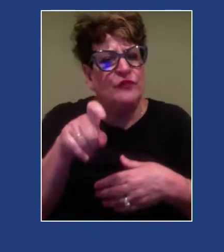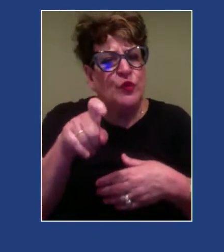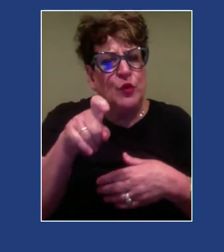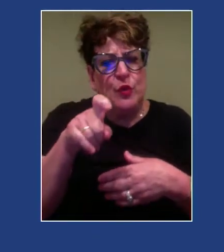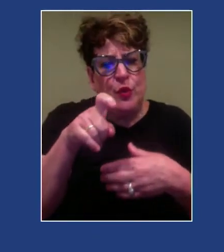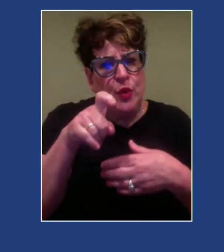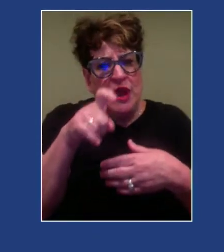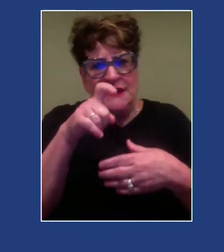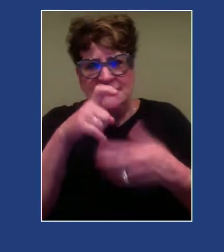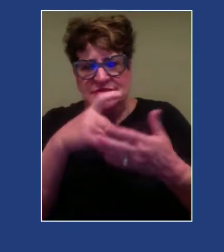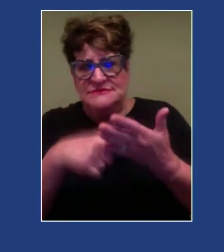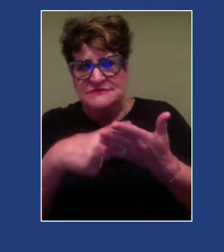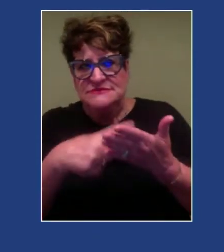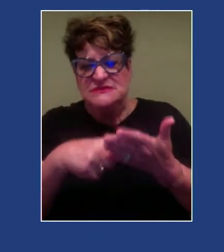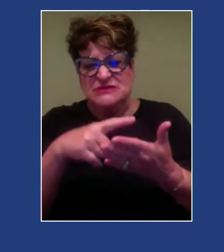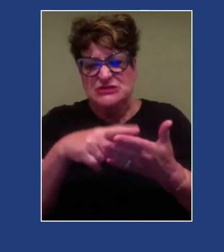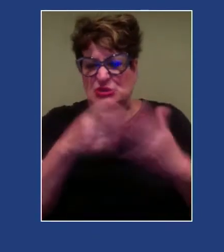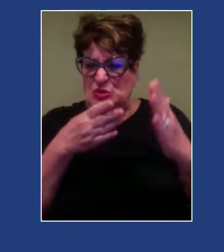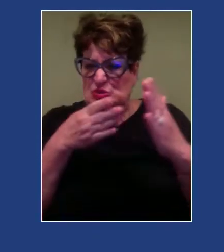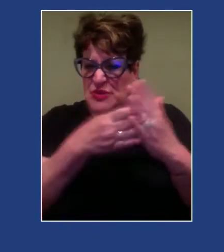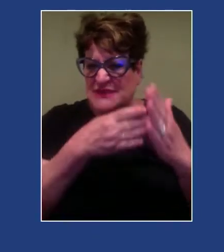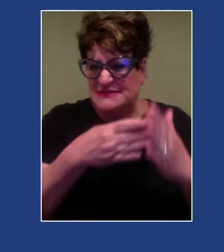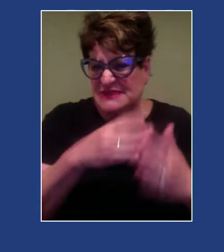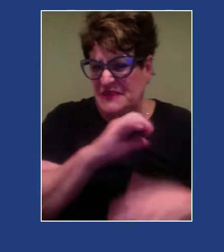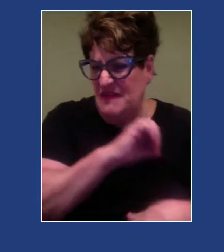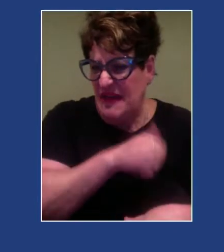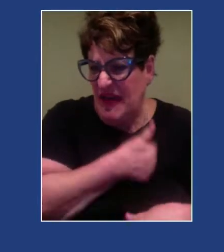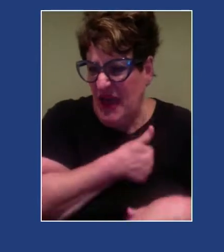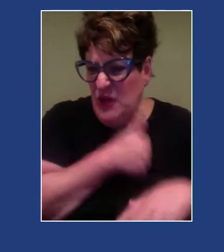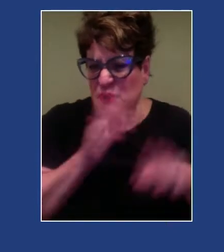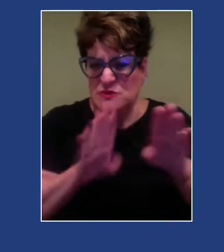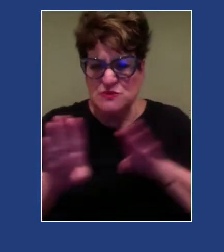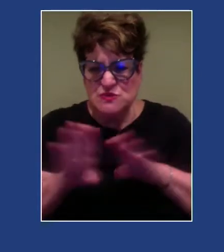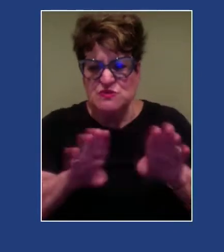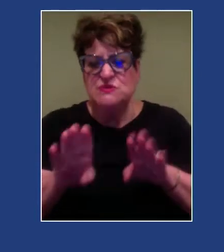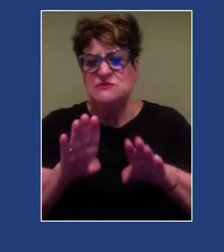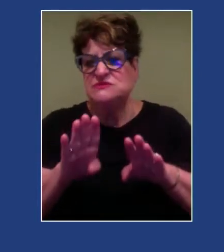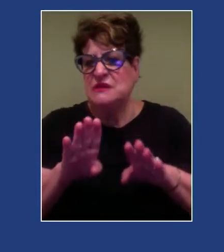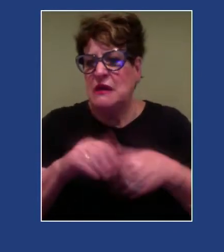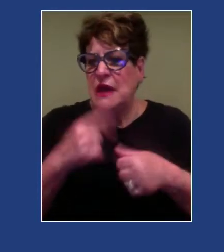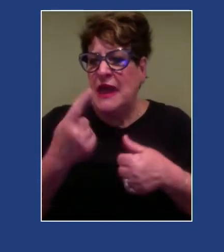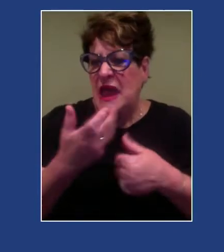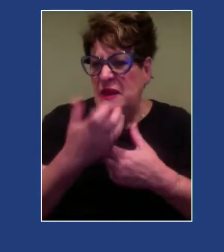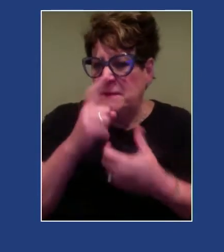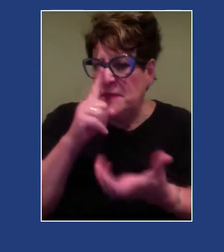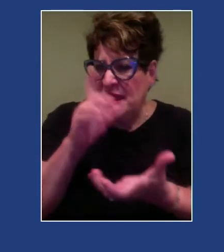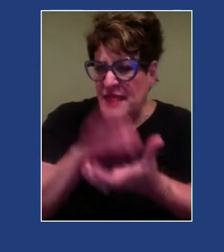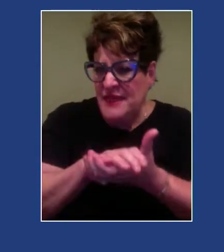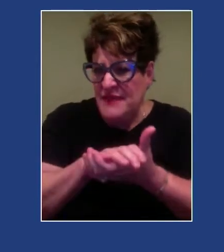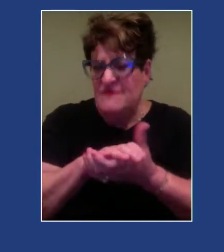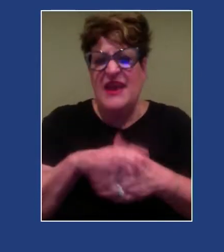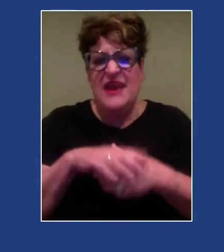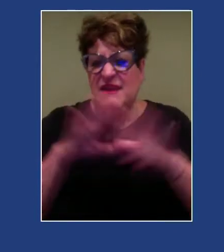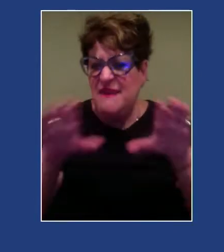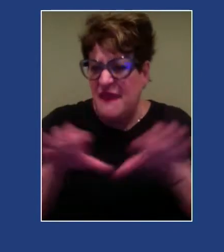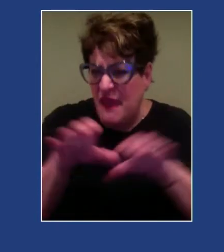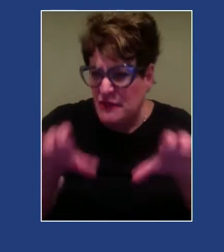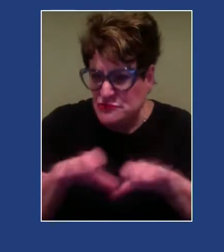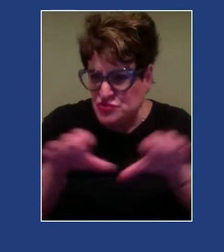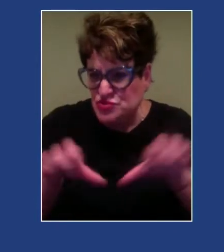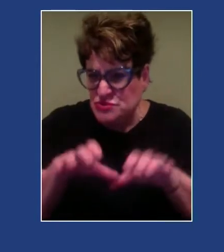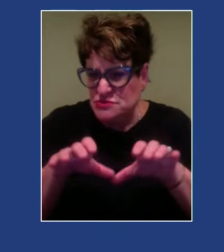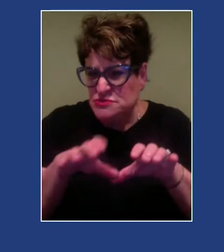we're talking about addressing racist beliefs, and we're talking about addressing racist actions. We have to address